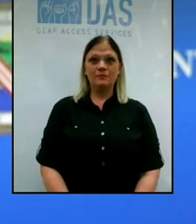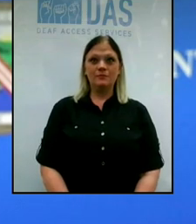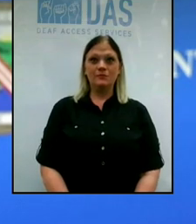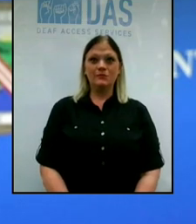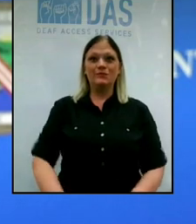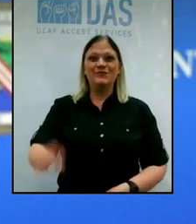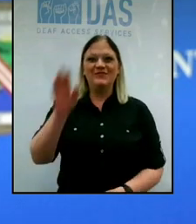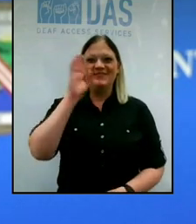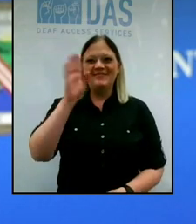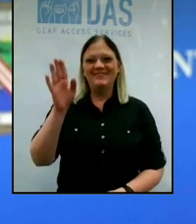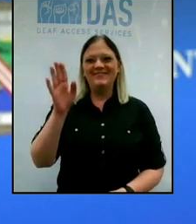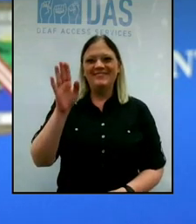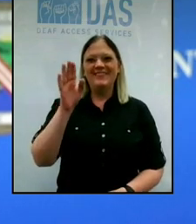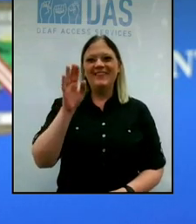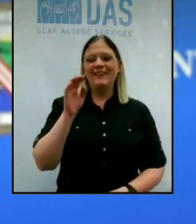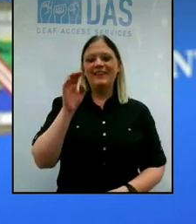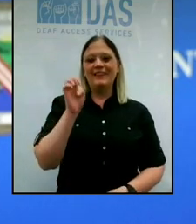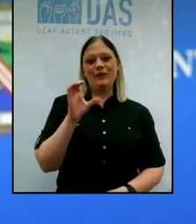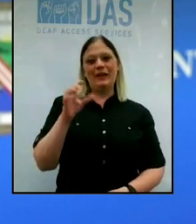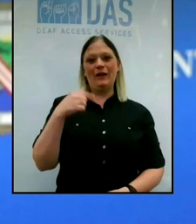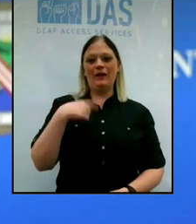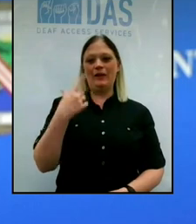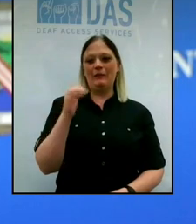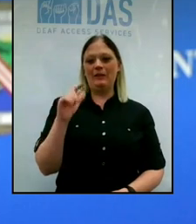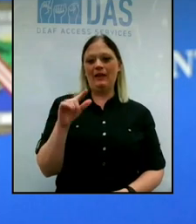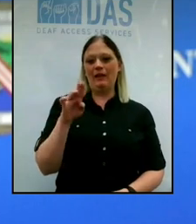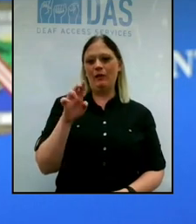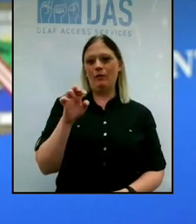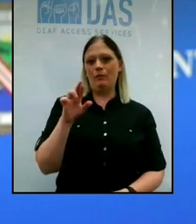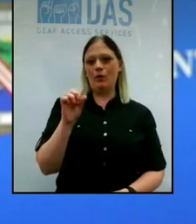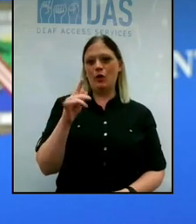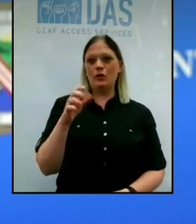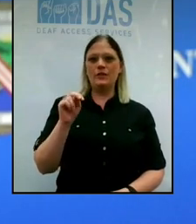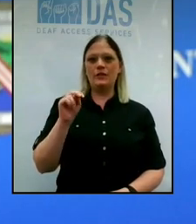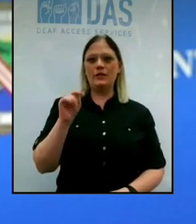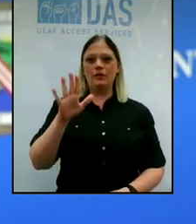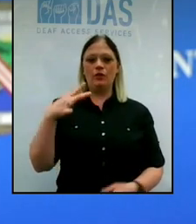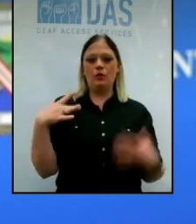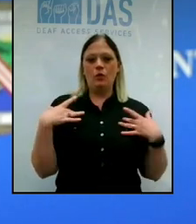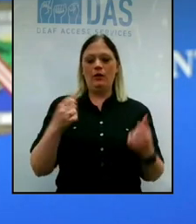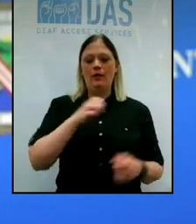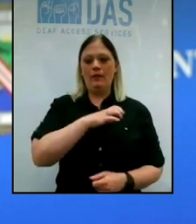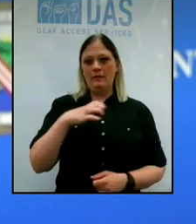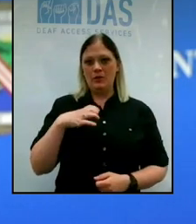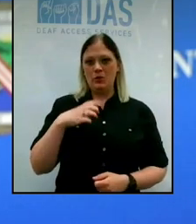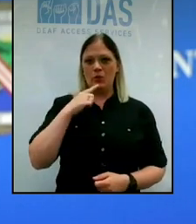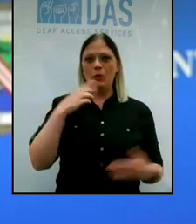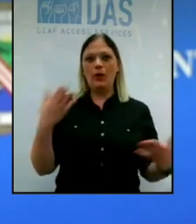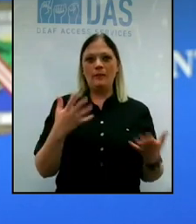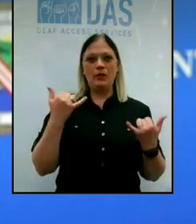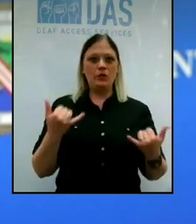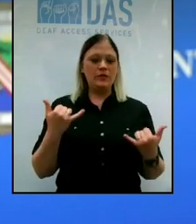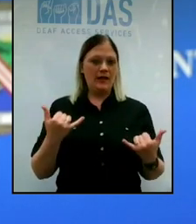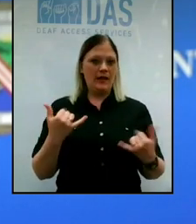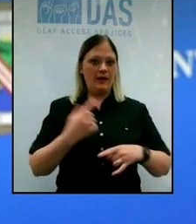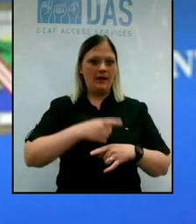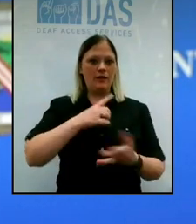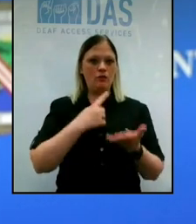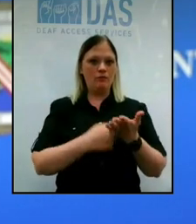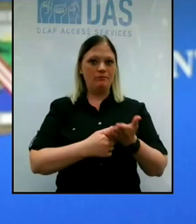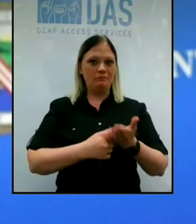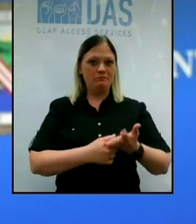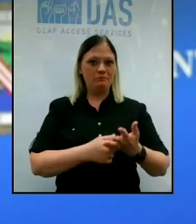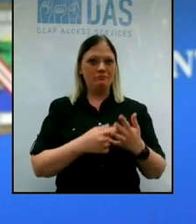Hi, it's Erie County. It's Gail Burstein. I am your health commissioner and I am here today to talk to you